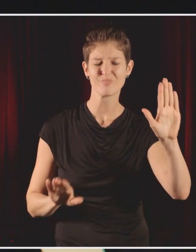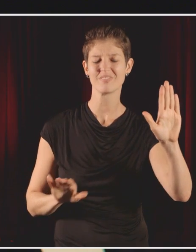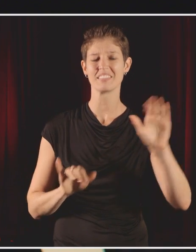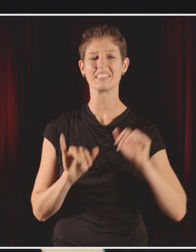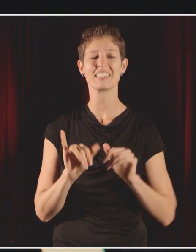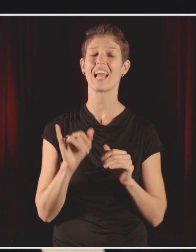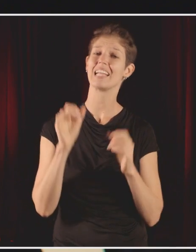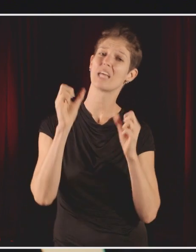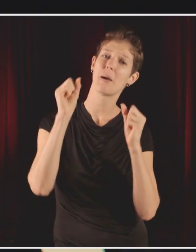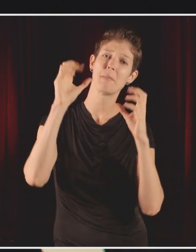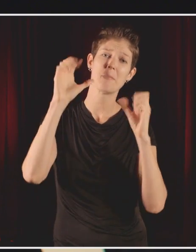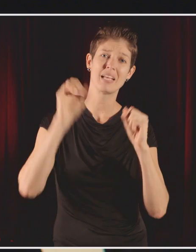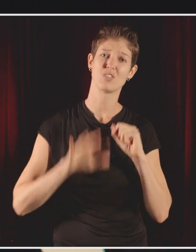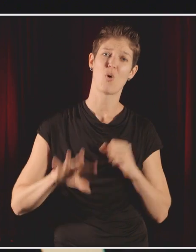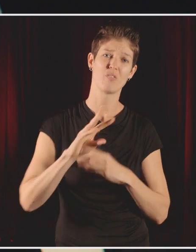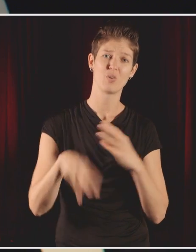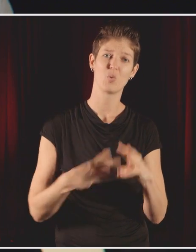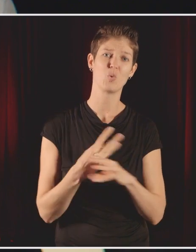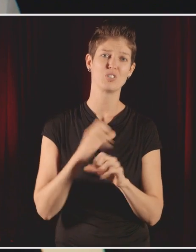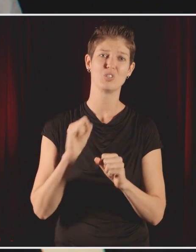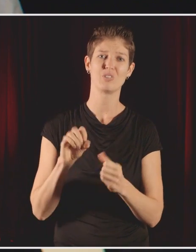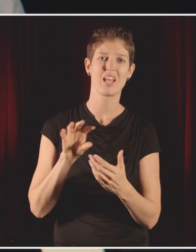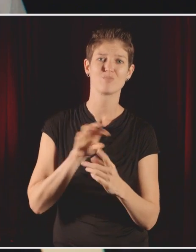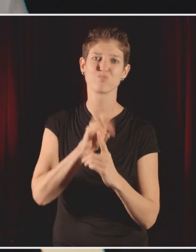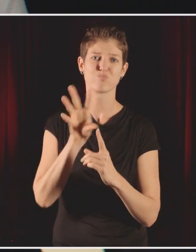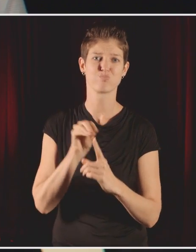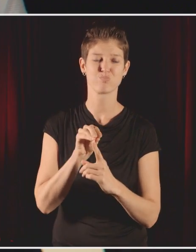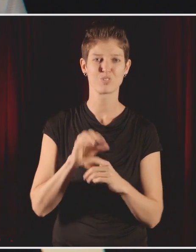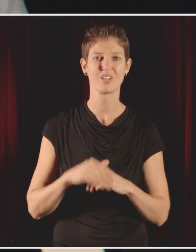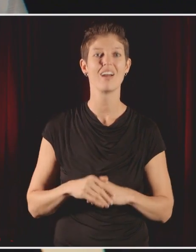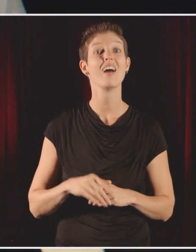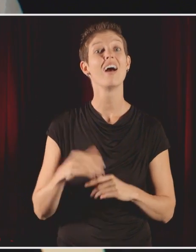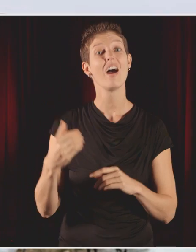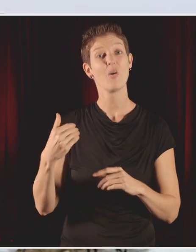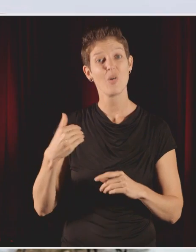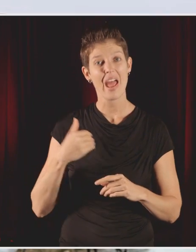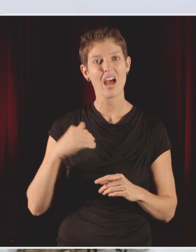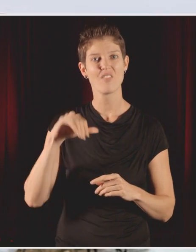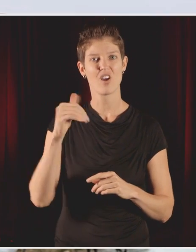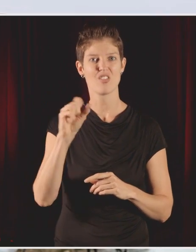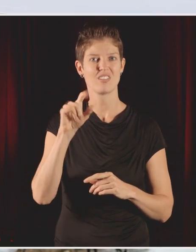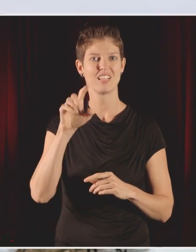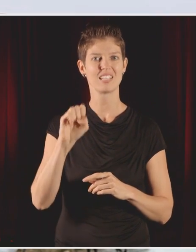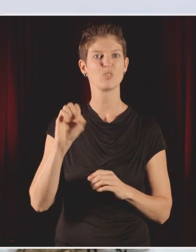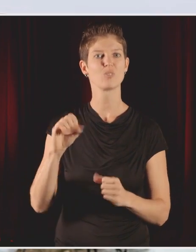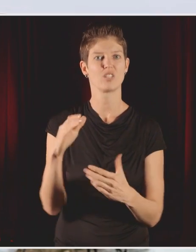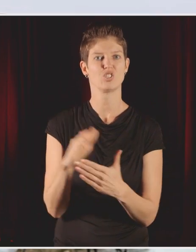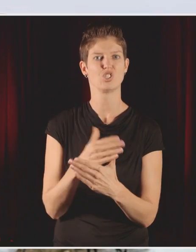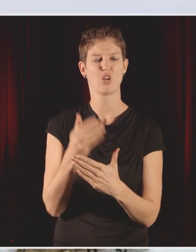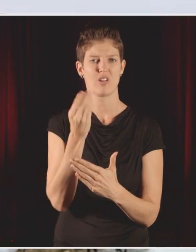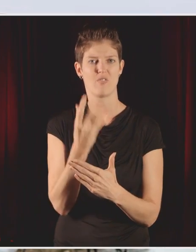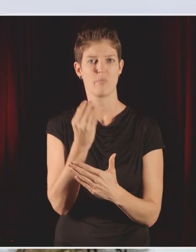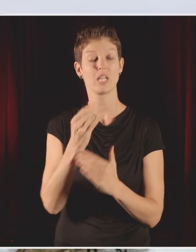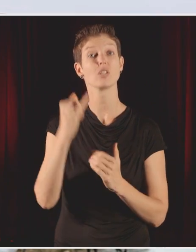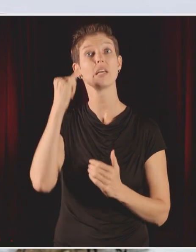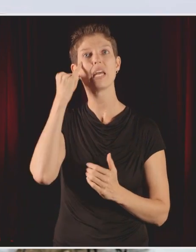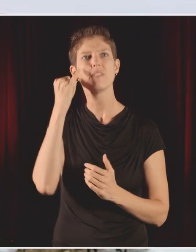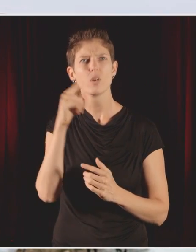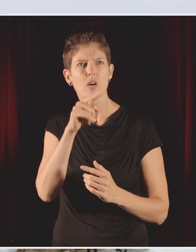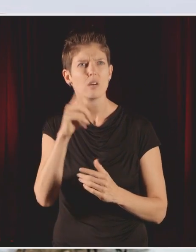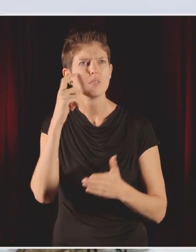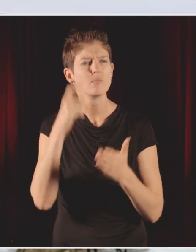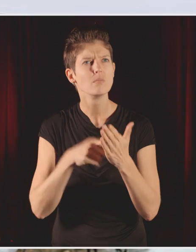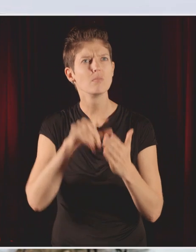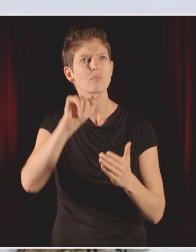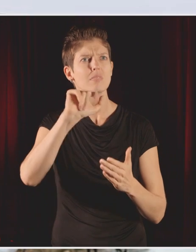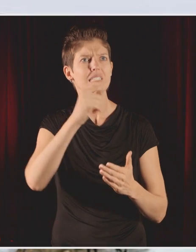Also, many people are now sharing on a companion site birds with field-readable tags. If it has a thing on it, people